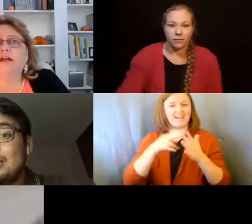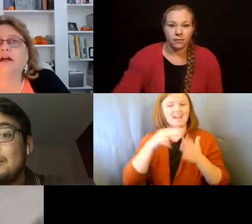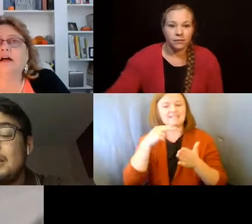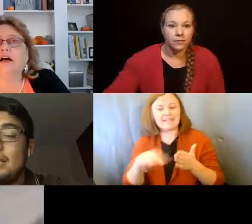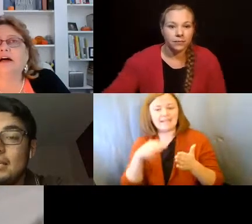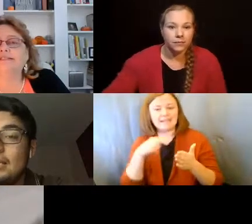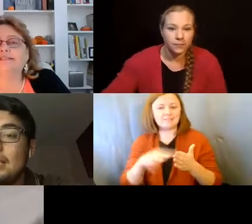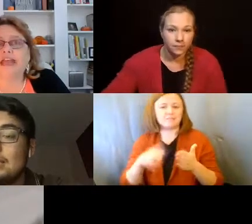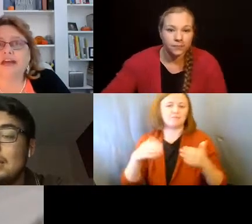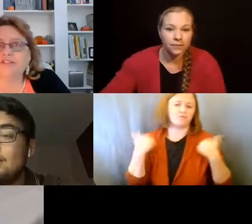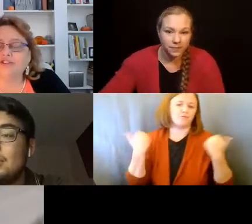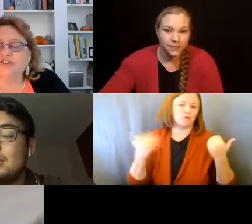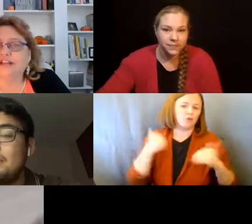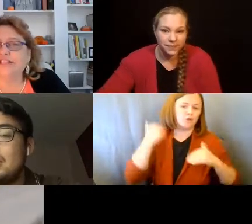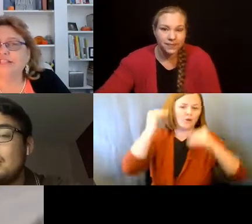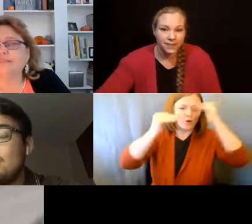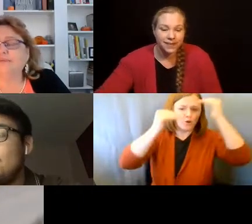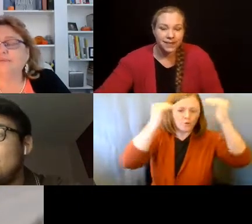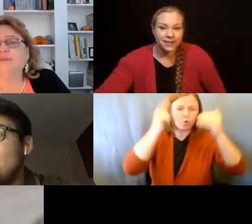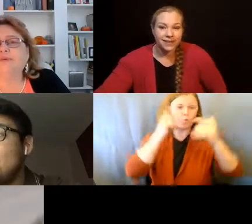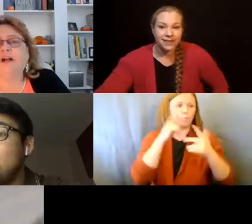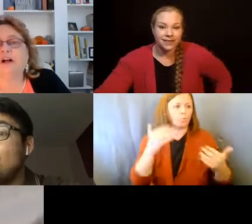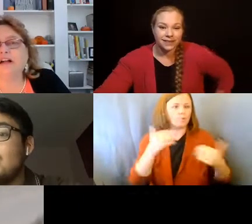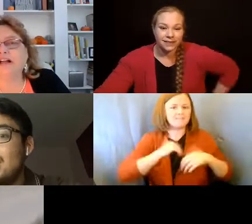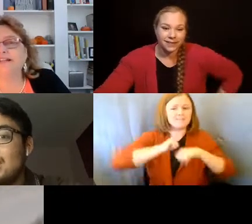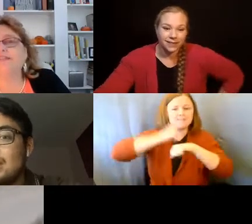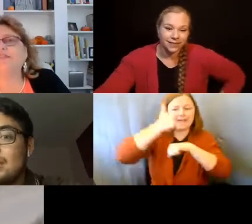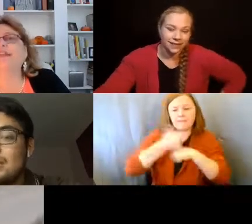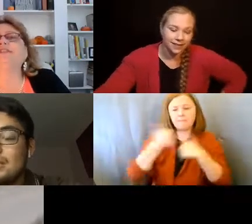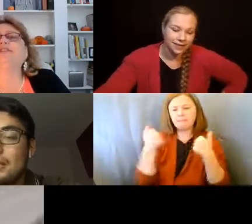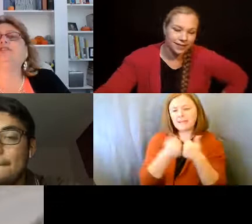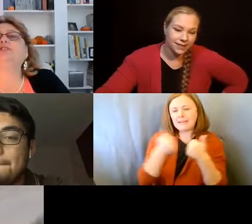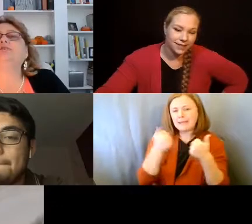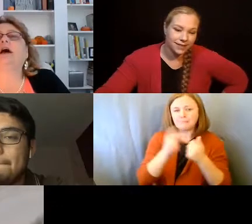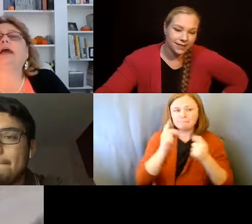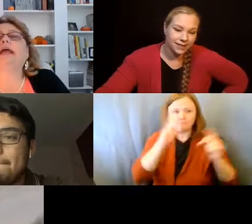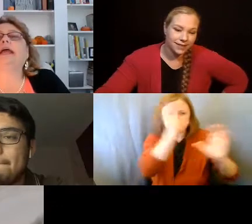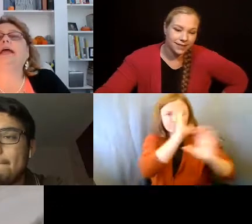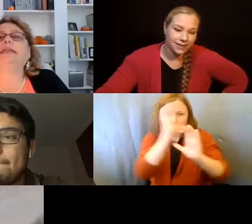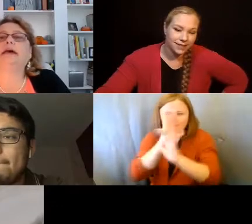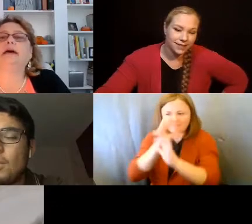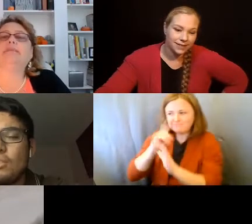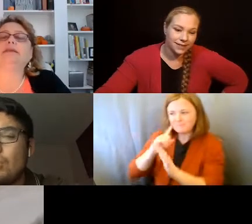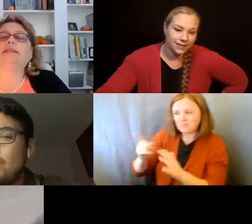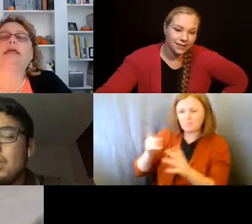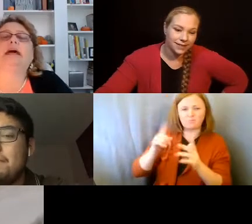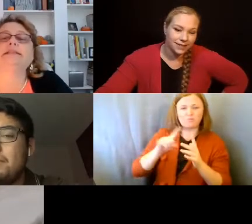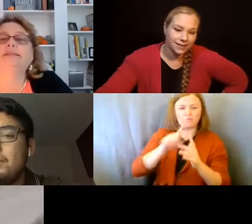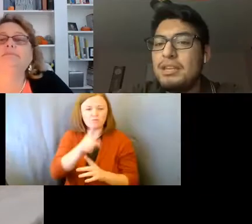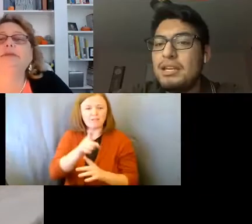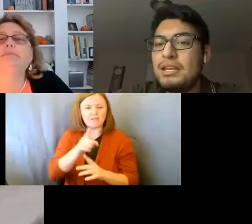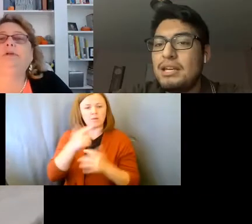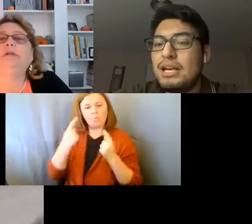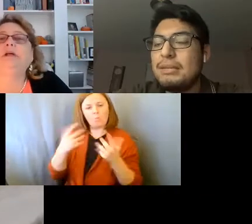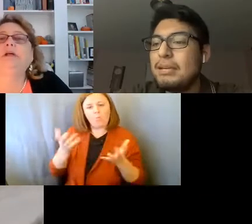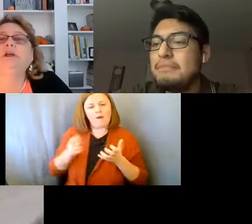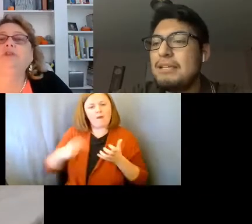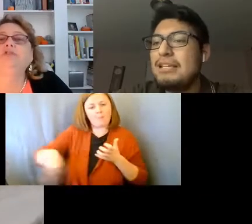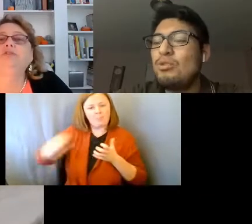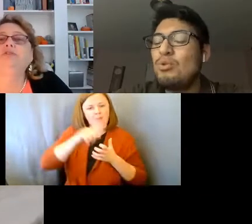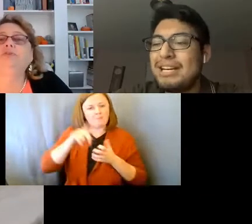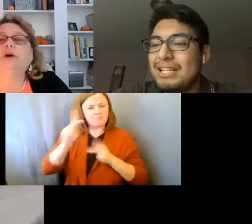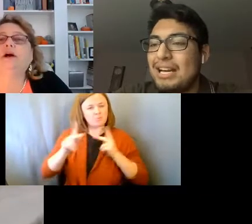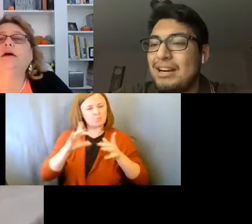doing, uh, scavenger hunts. We're doing all kinds of things to try and, um, connect people